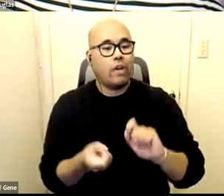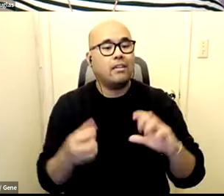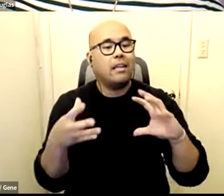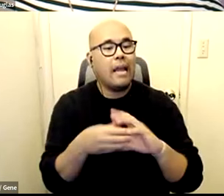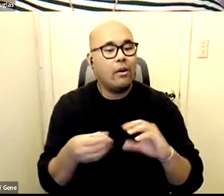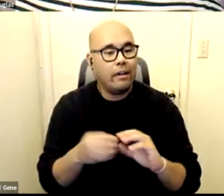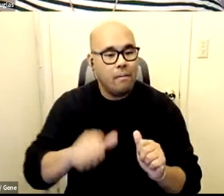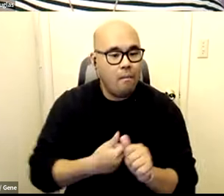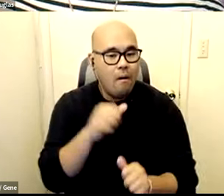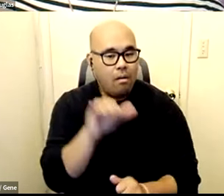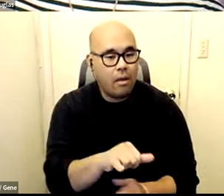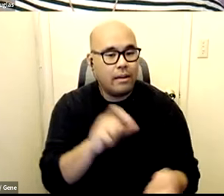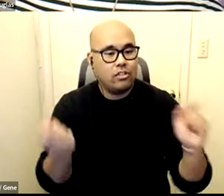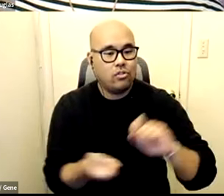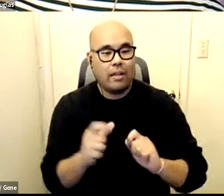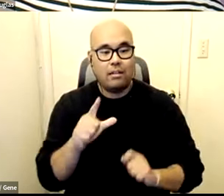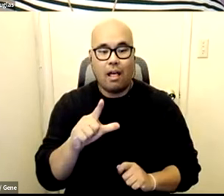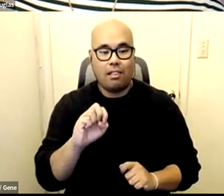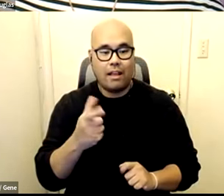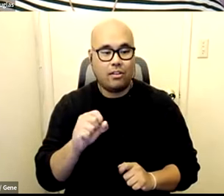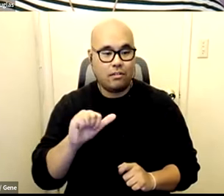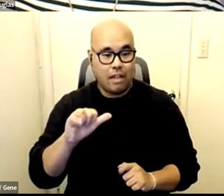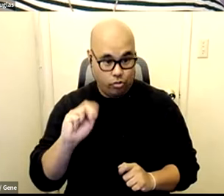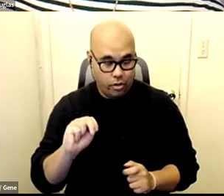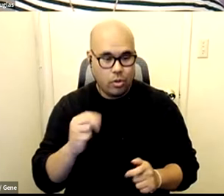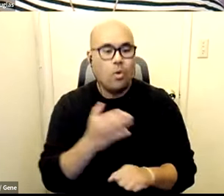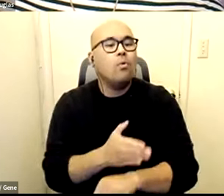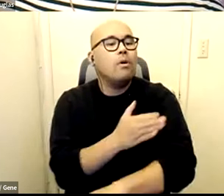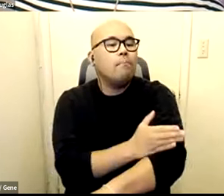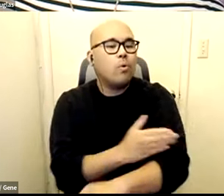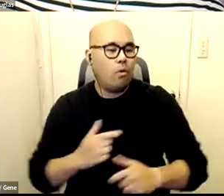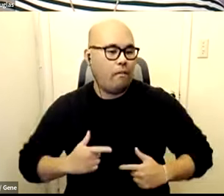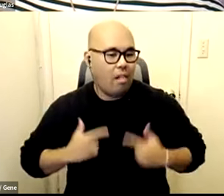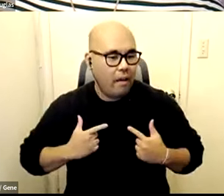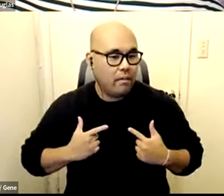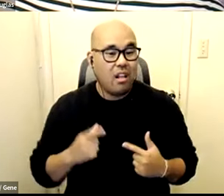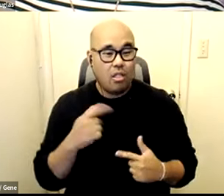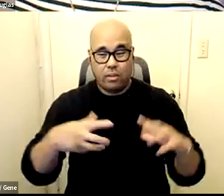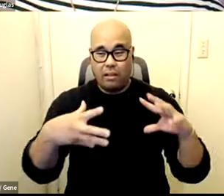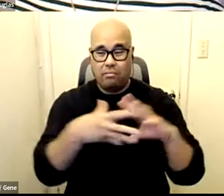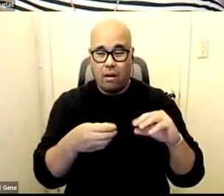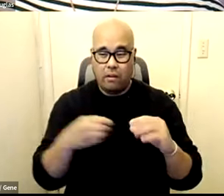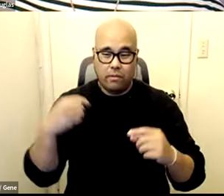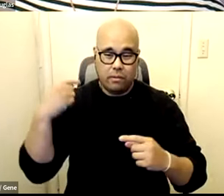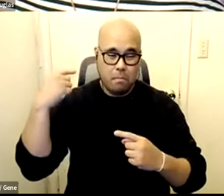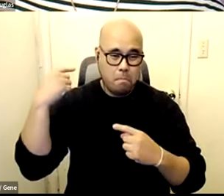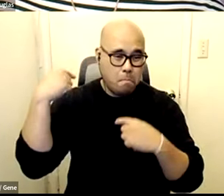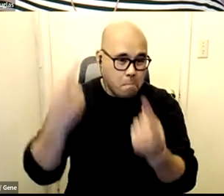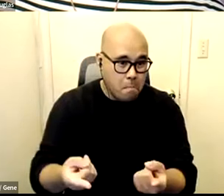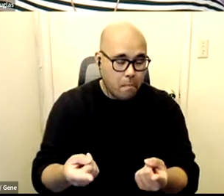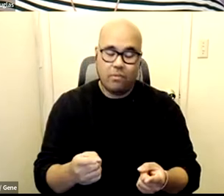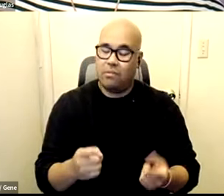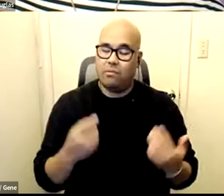change legislation to improve lives. The narratives tells you that they're just straight flat-out